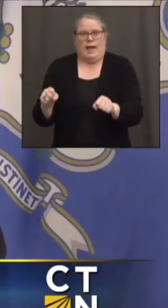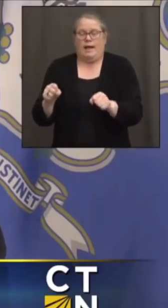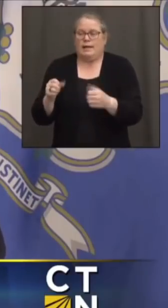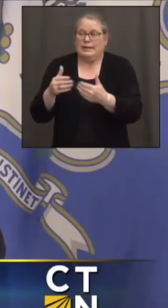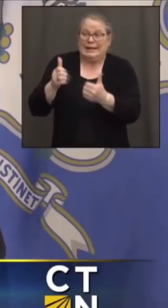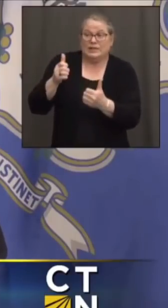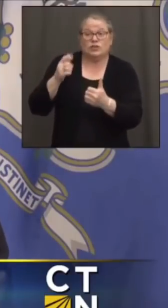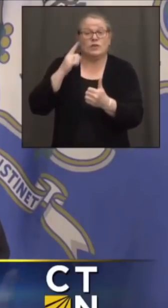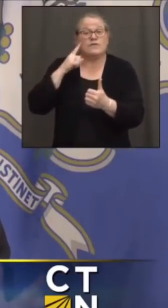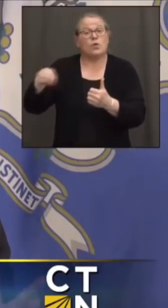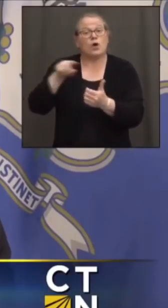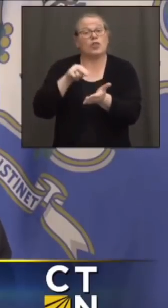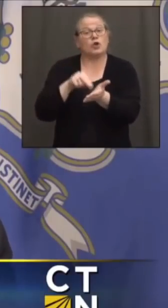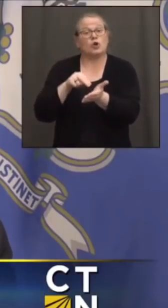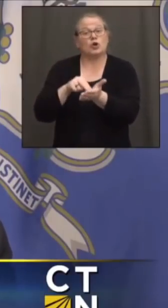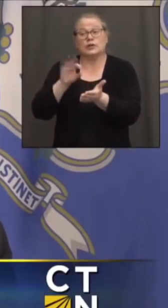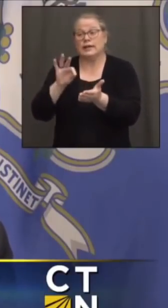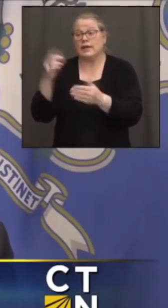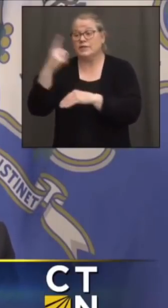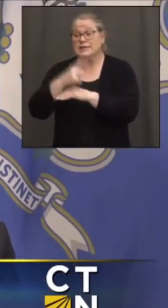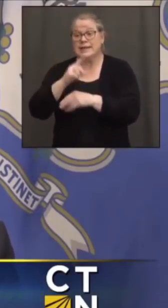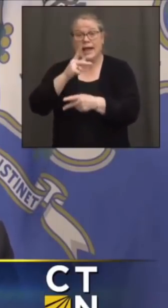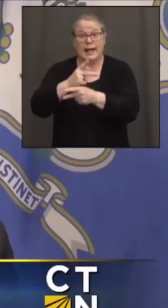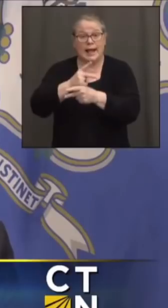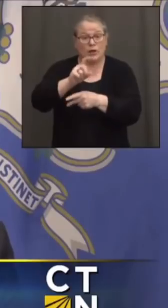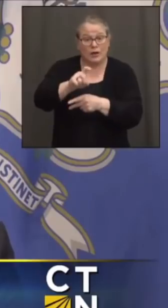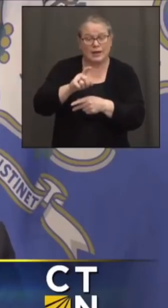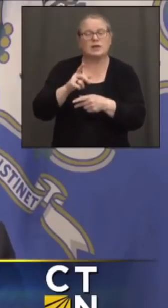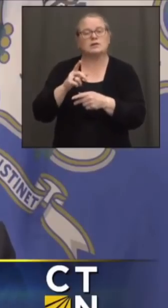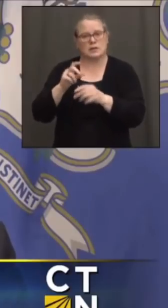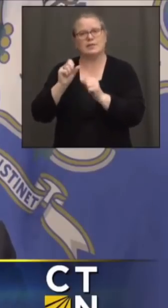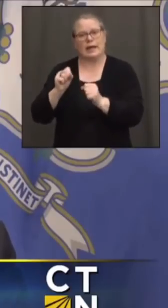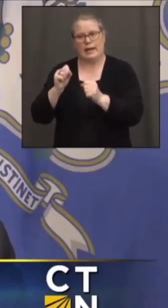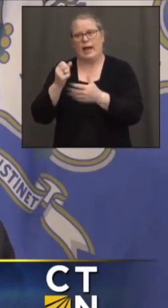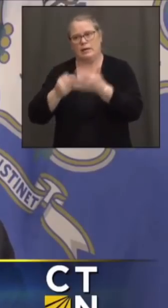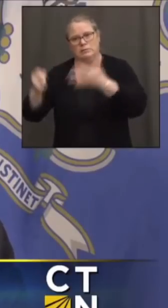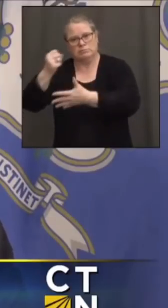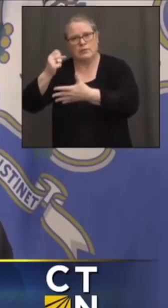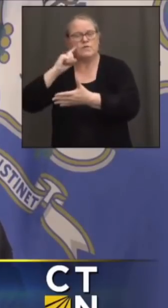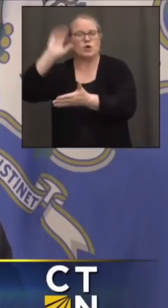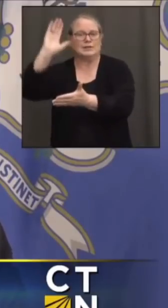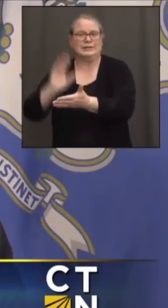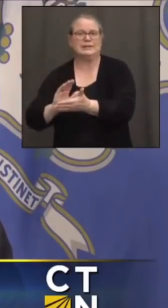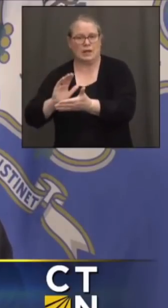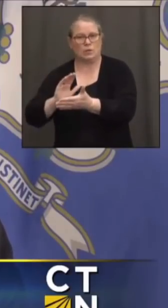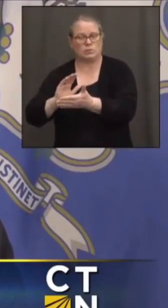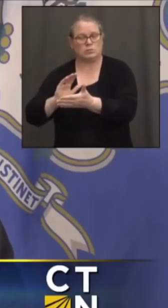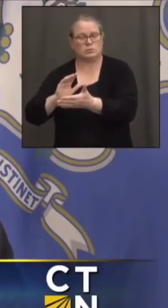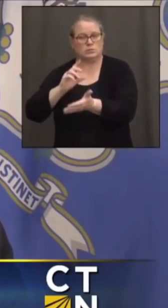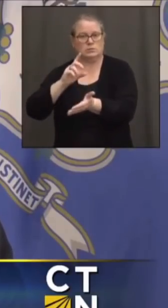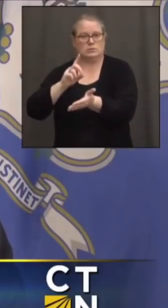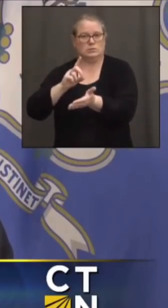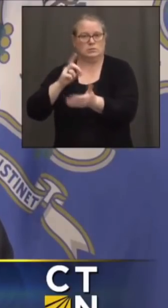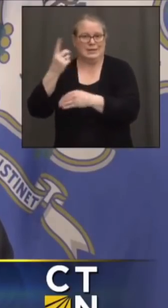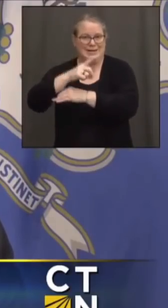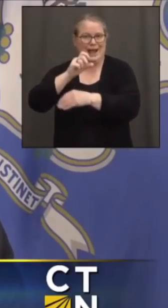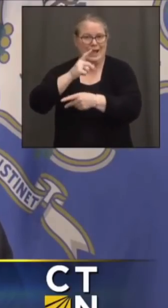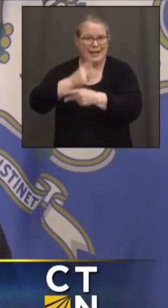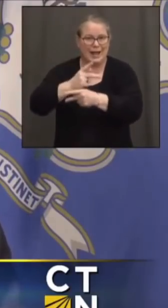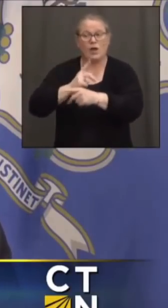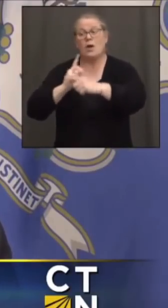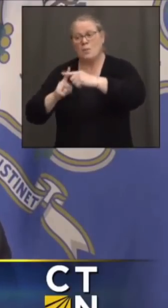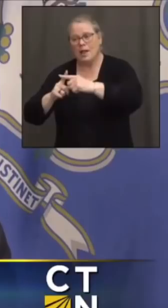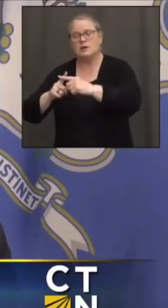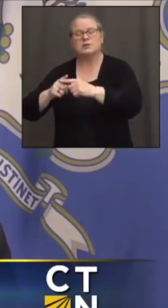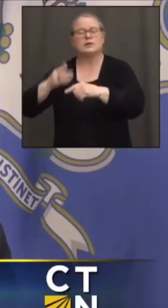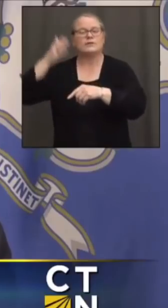easier for those nurses if they have daycare needs, to be at the front of the line to get discounted daycare, plus a pension. So, we've got